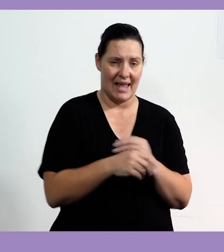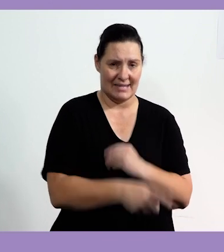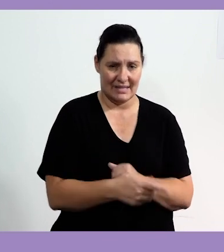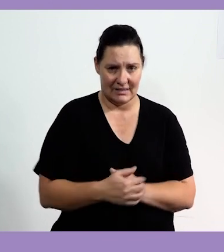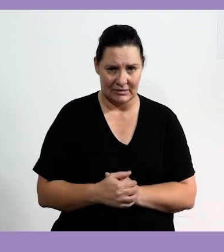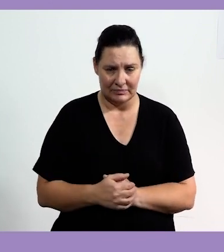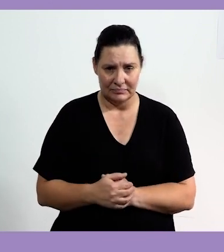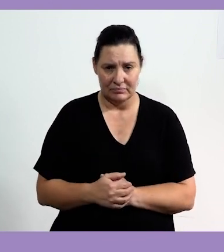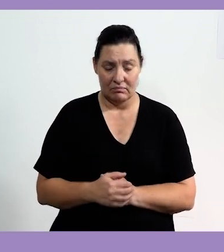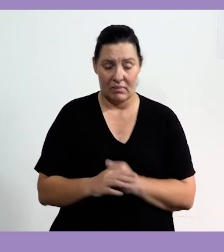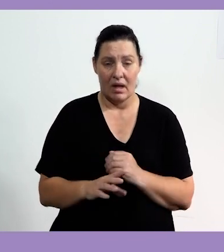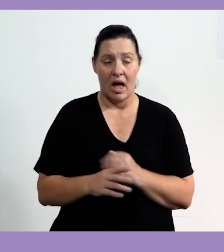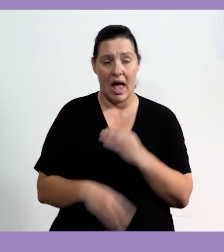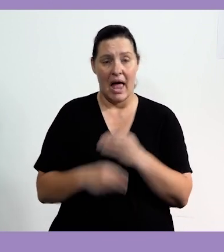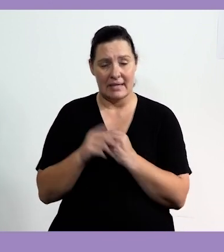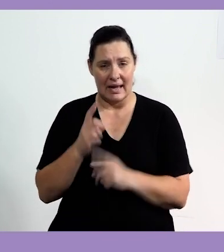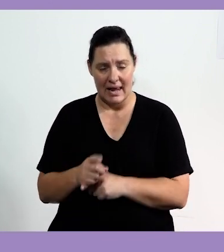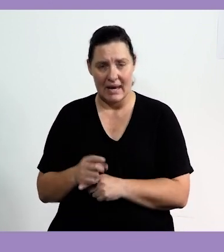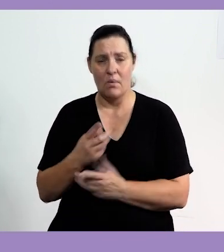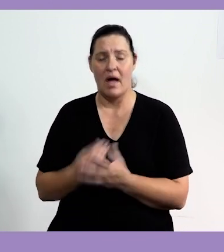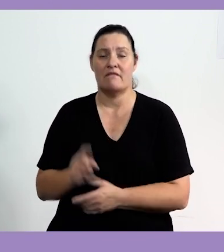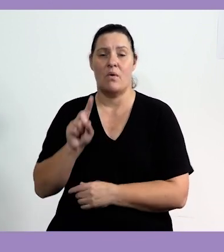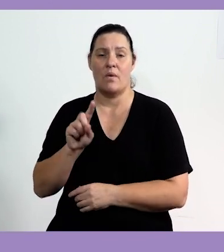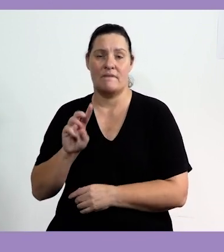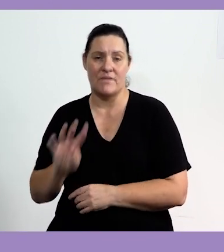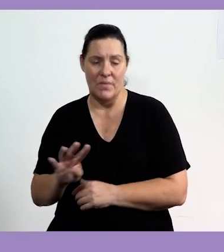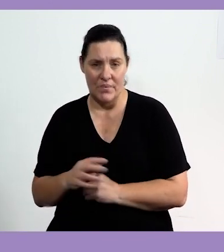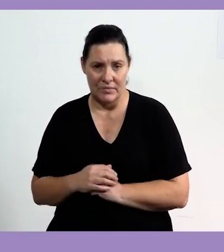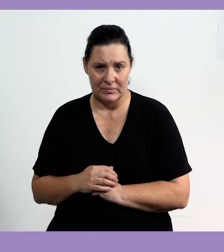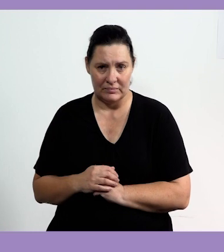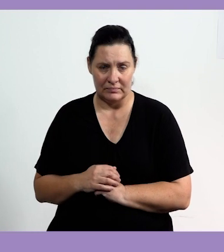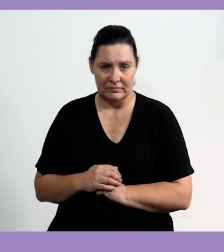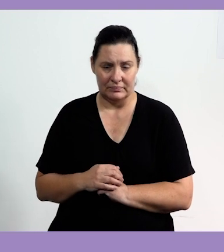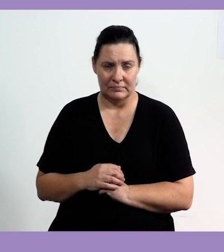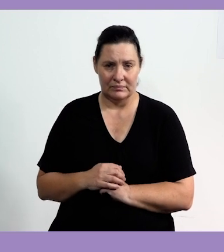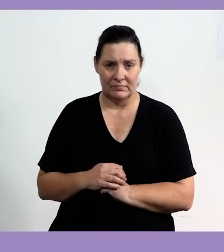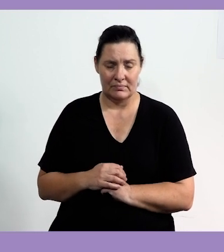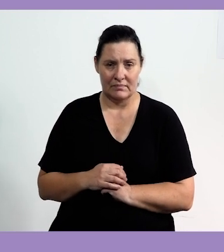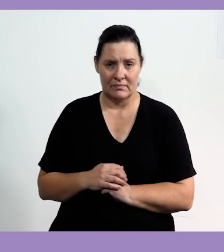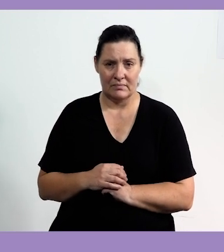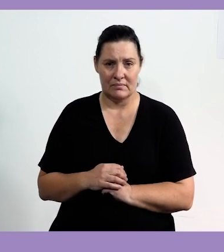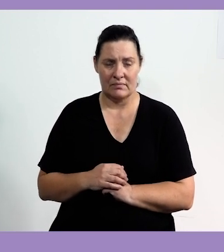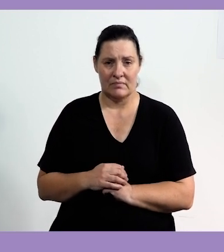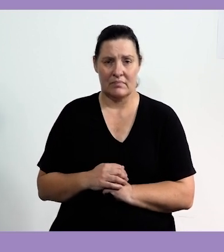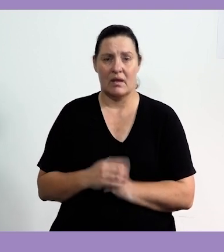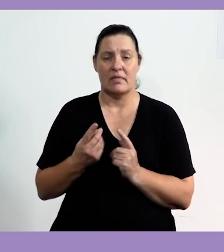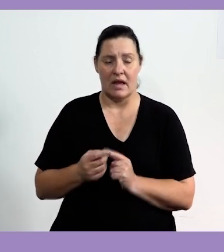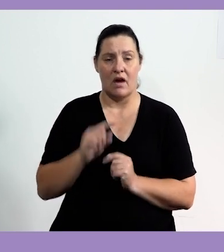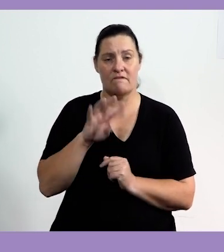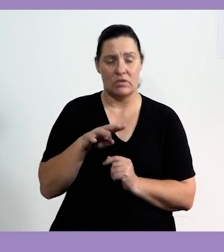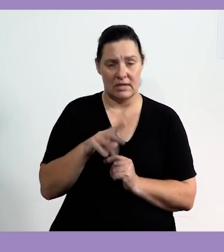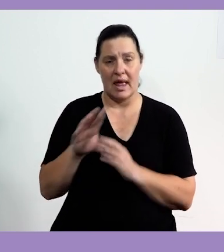have added 5. When we add 5 again from 9, we are going to land on 14.